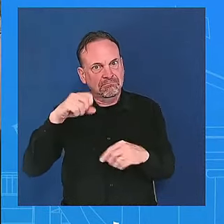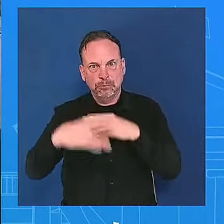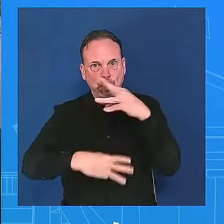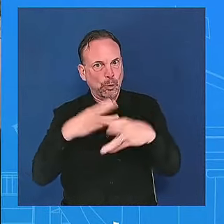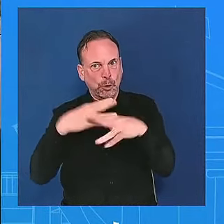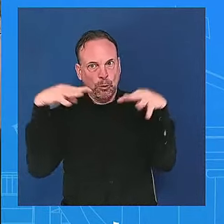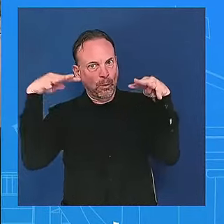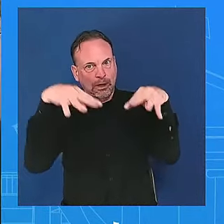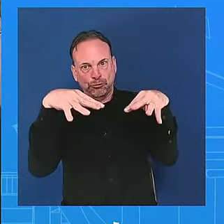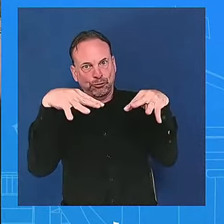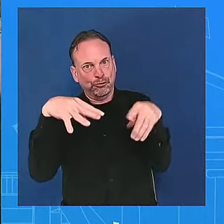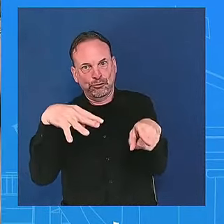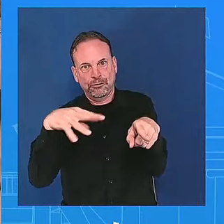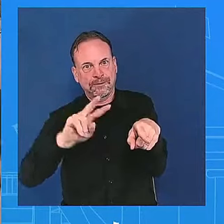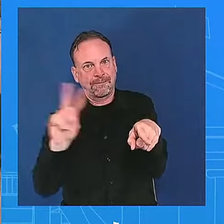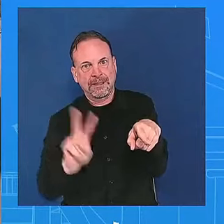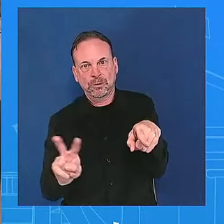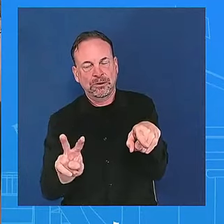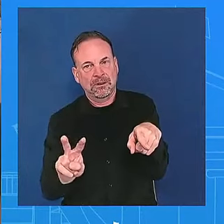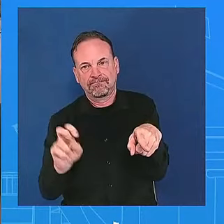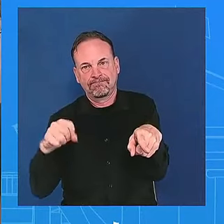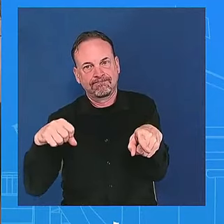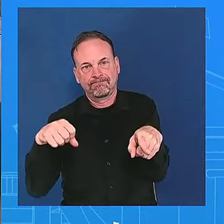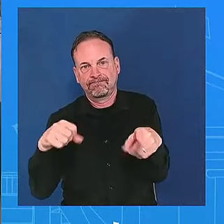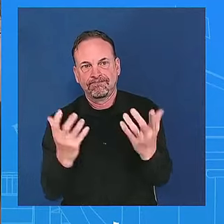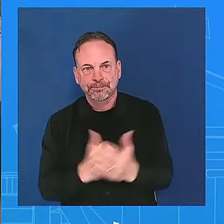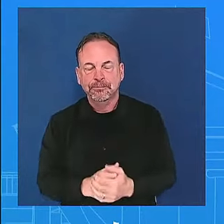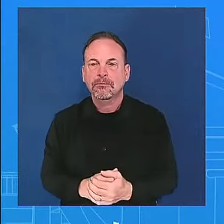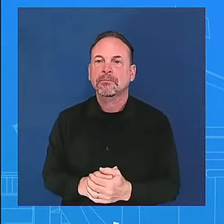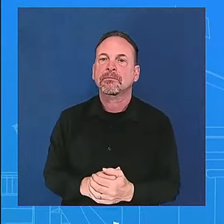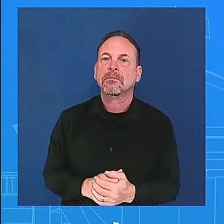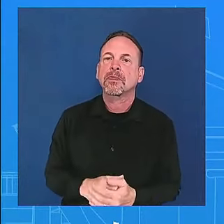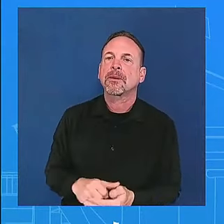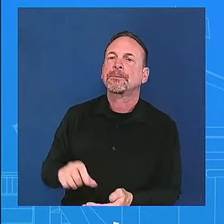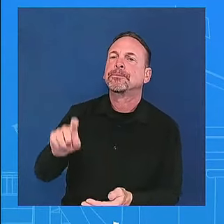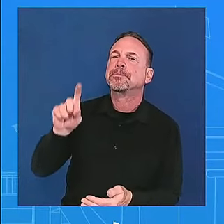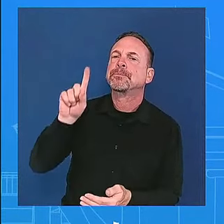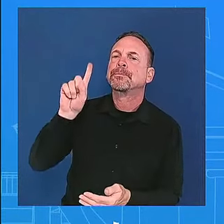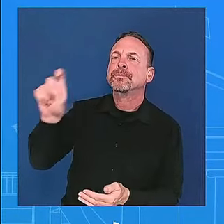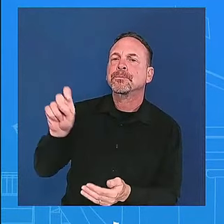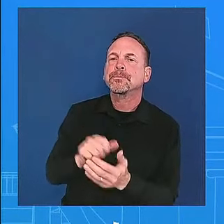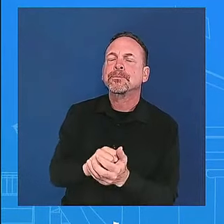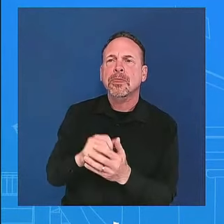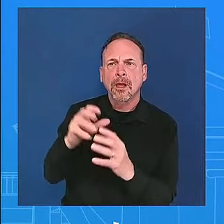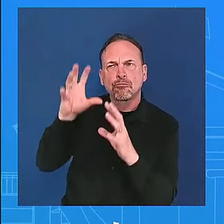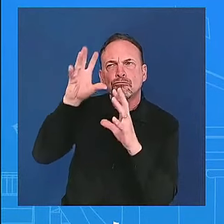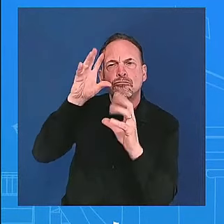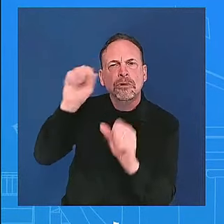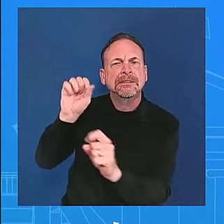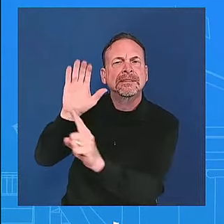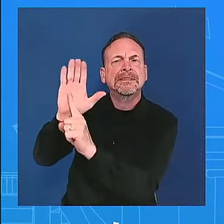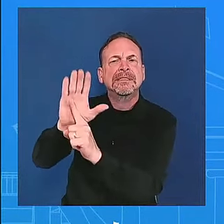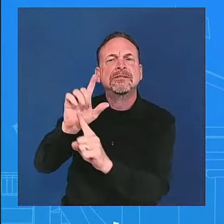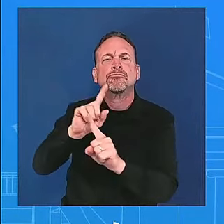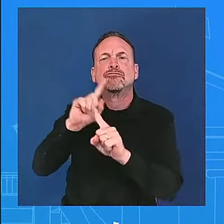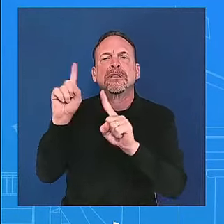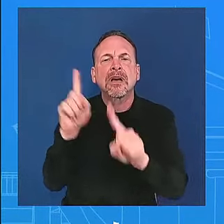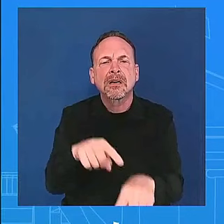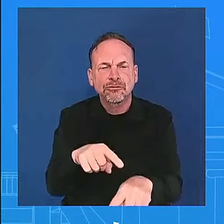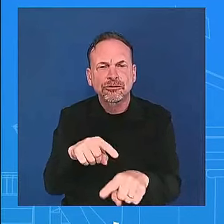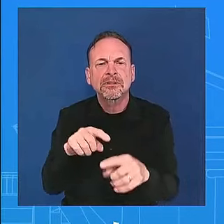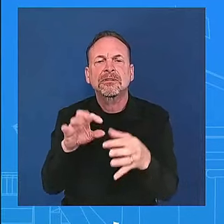to the arrest of venezuelan opposition figures uh look um i'll say this any political